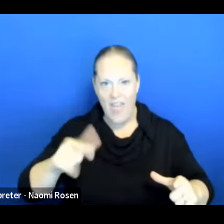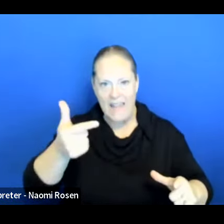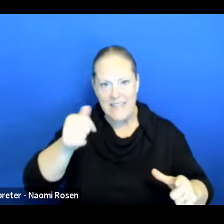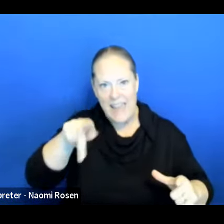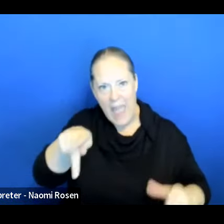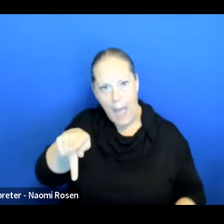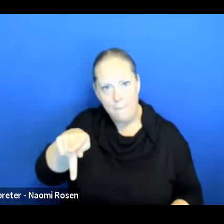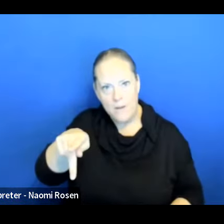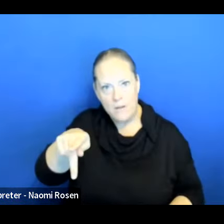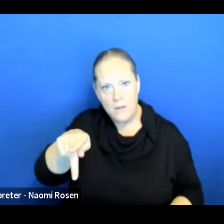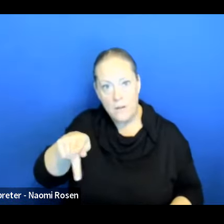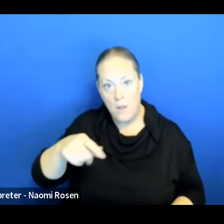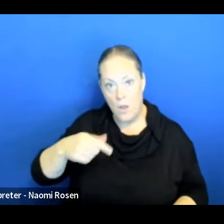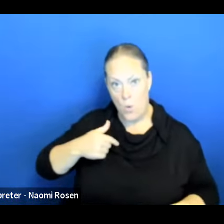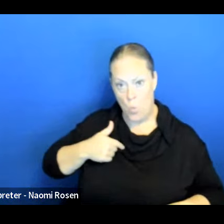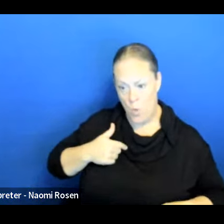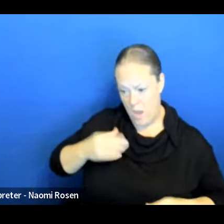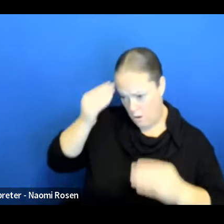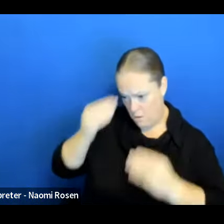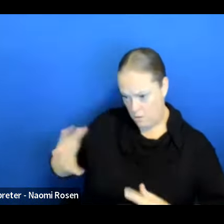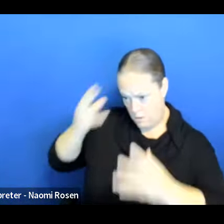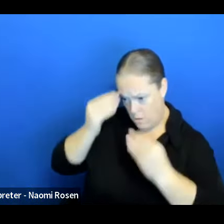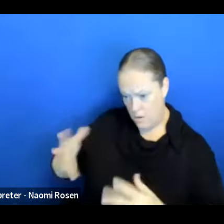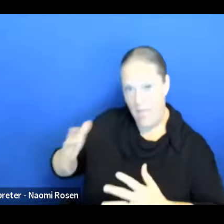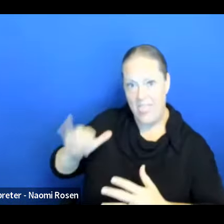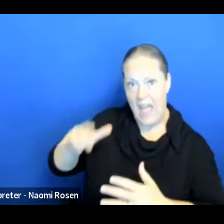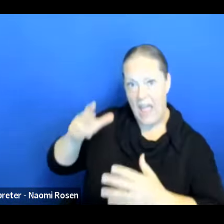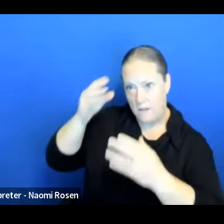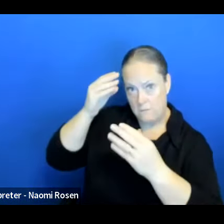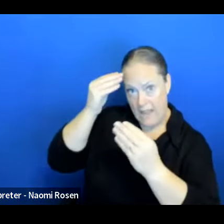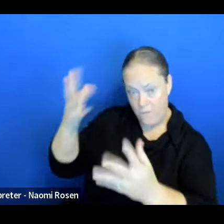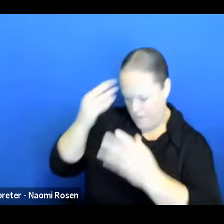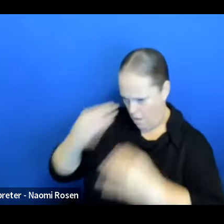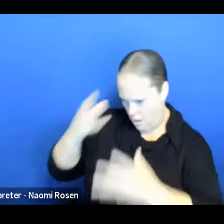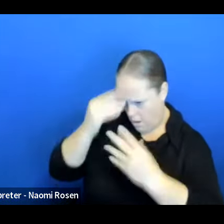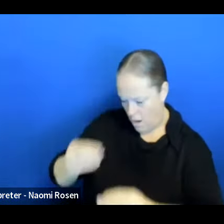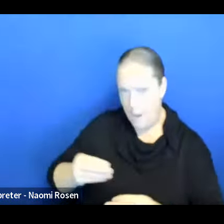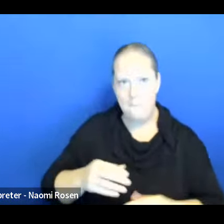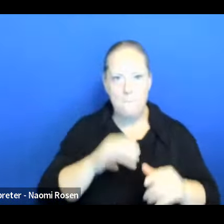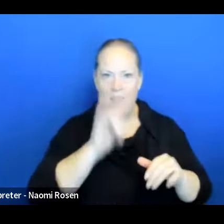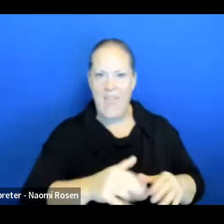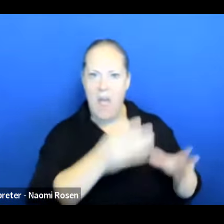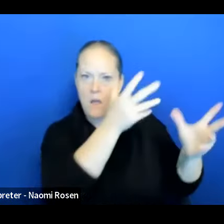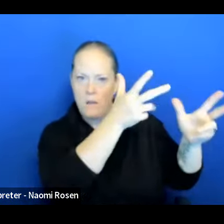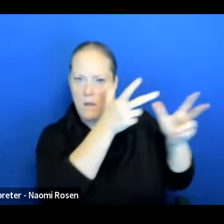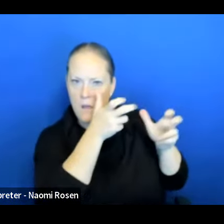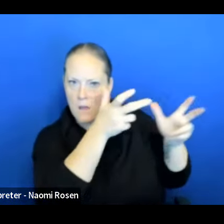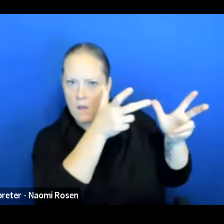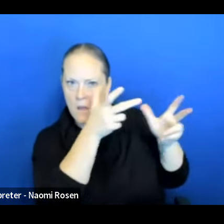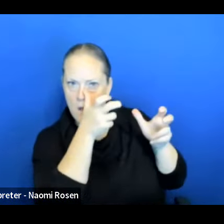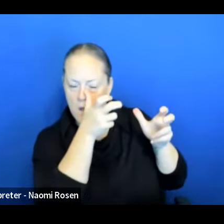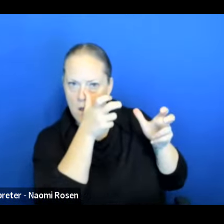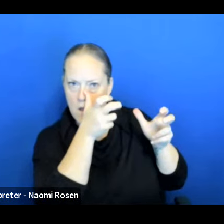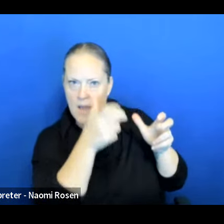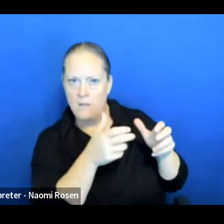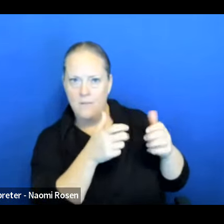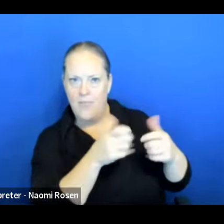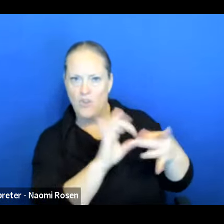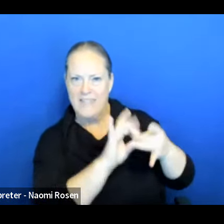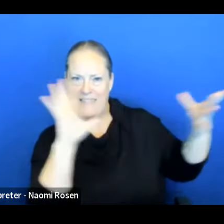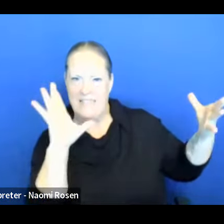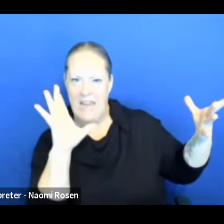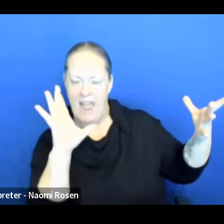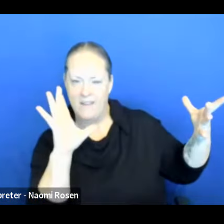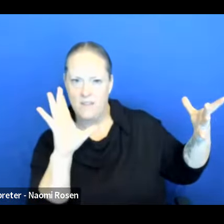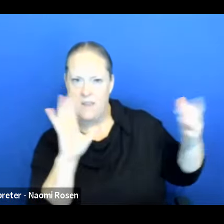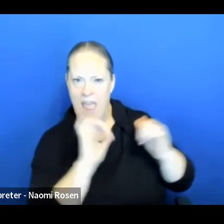us relaying the information and the information and received and being able to take it actually into implementation. So, uh, I think